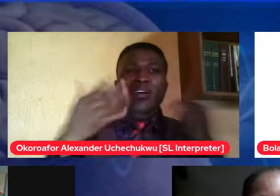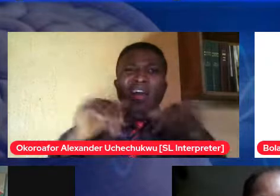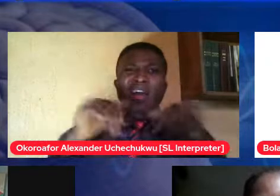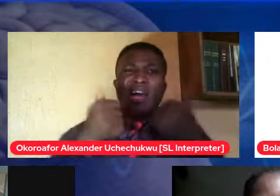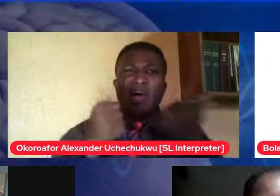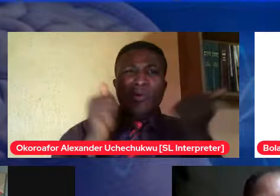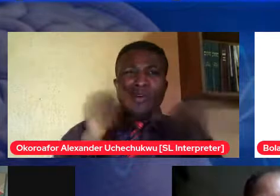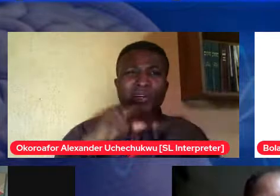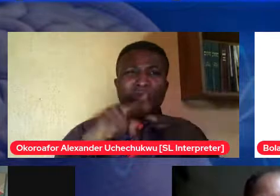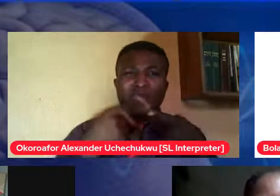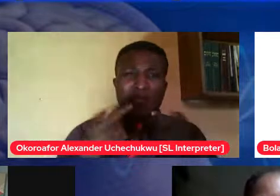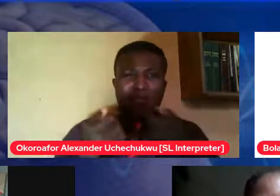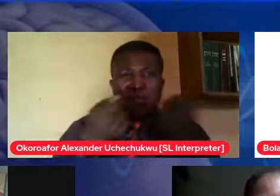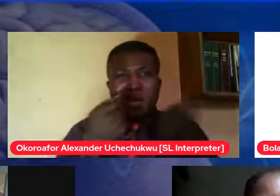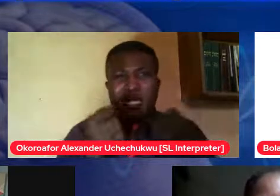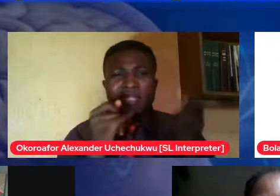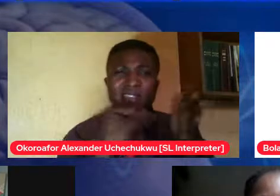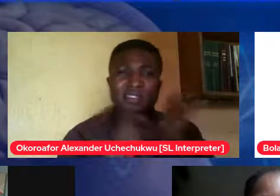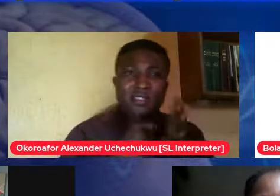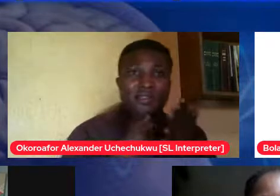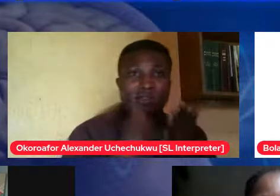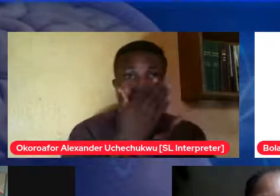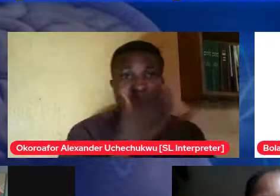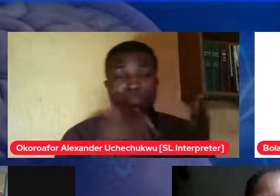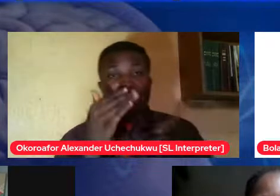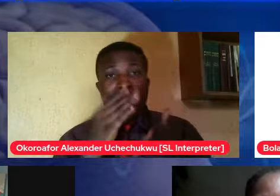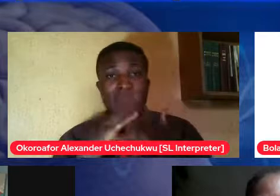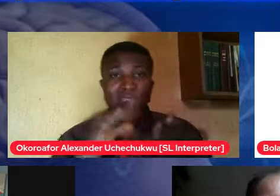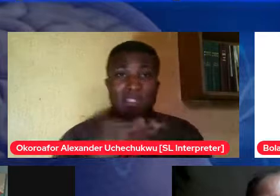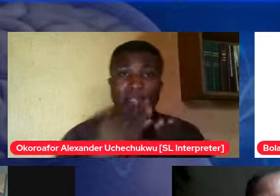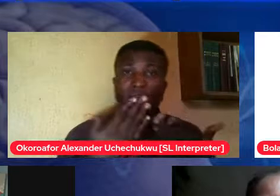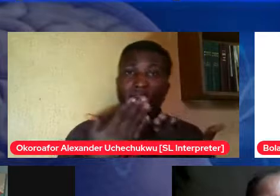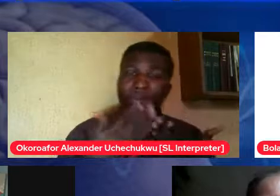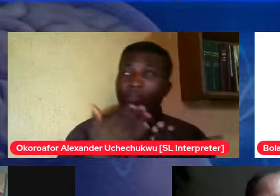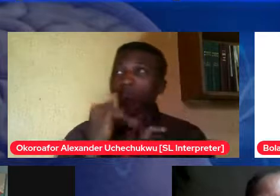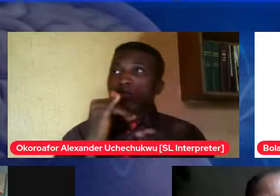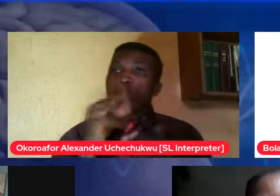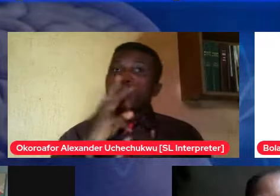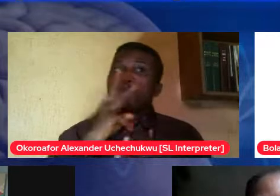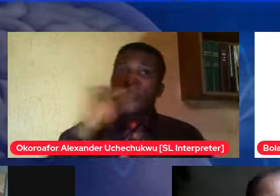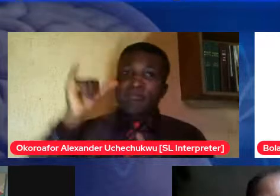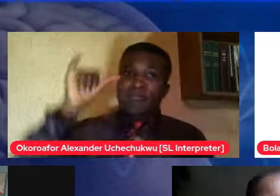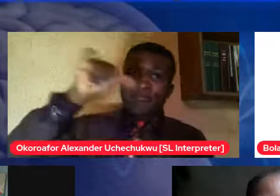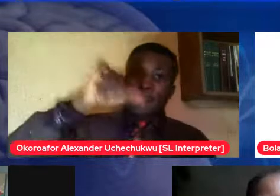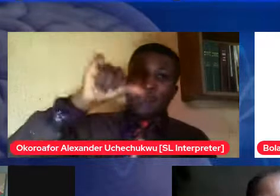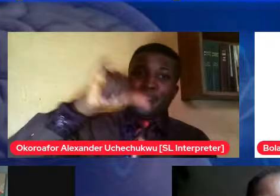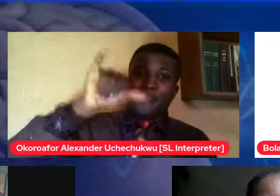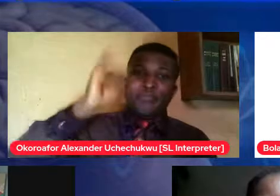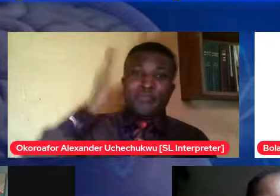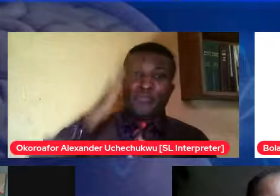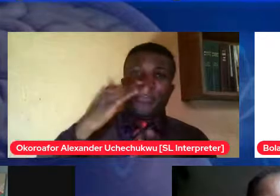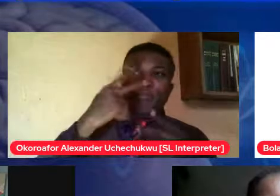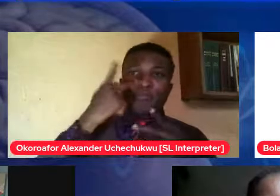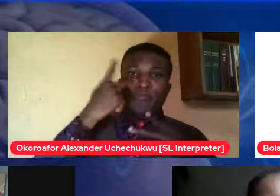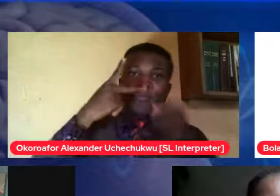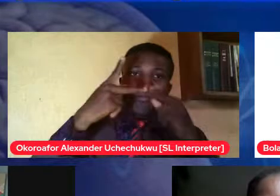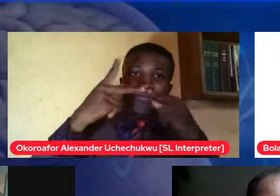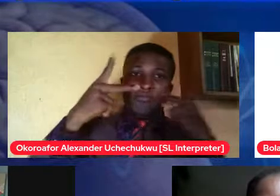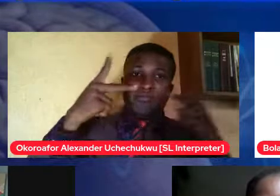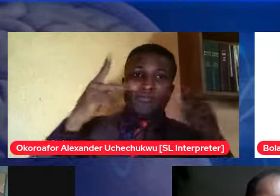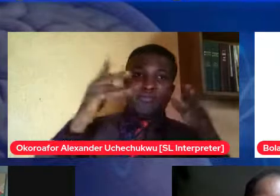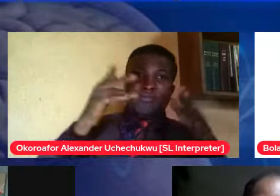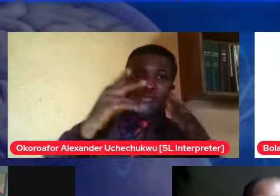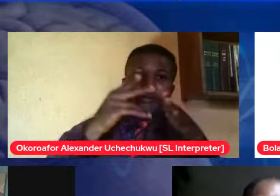what are there and they redirect and all of that what is the ideal thing based on your study what should it be for this young boys and then